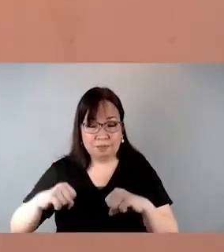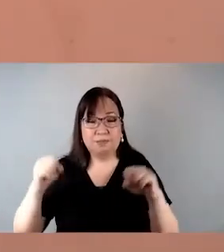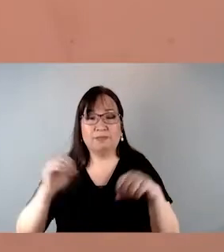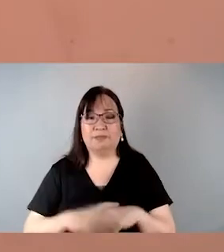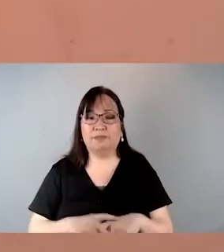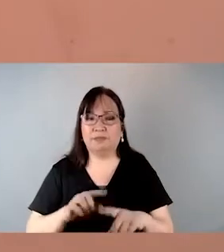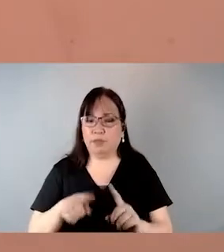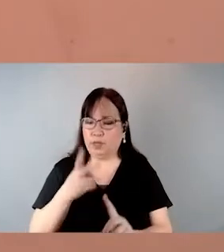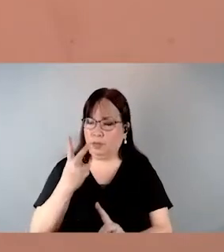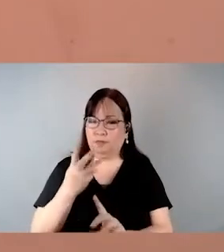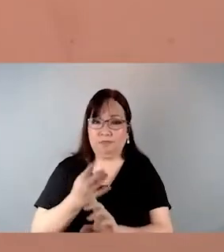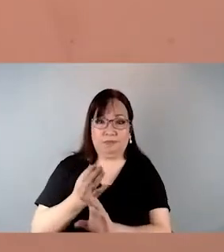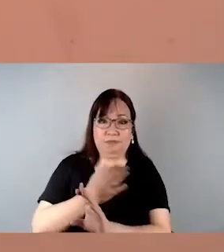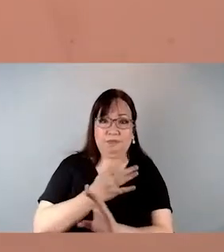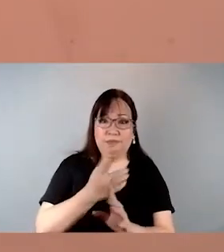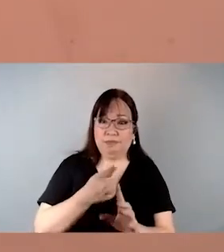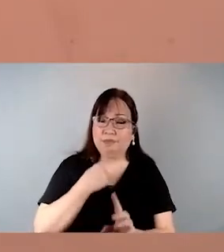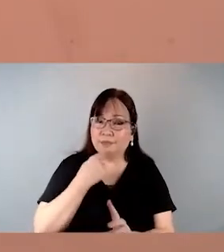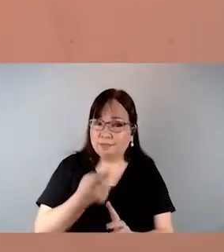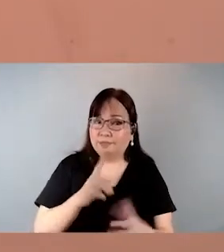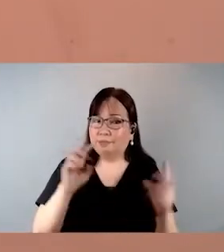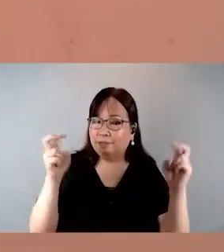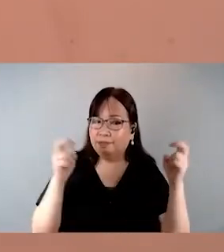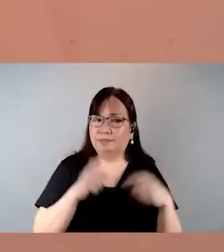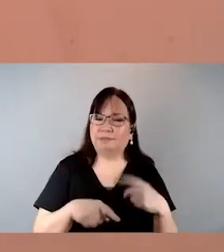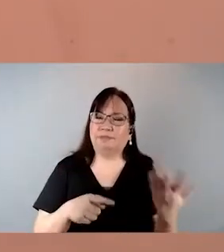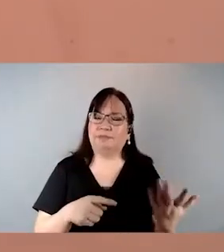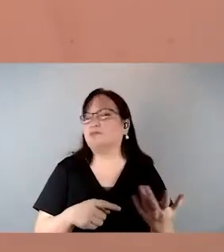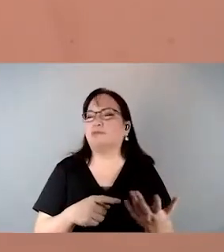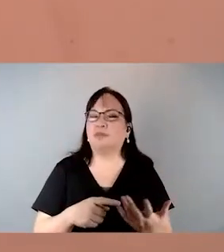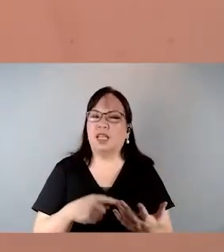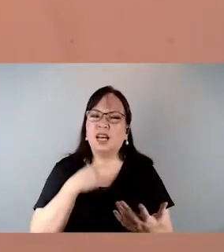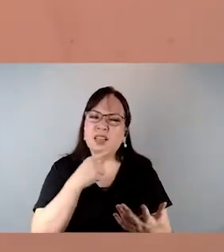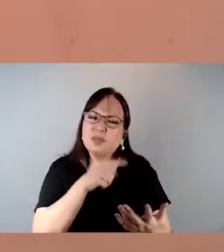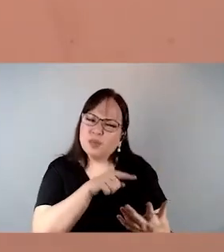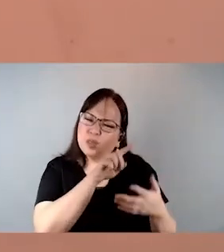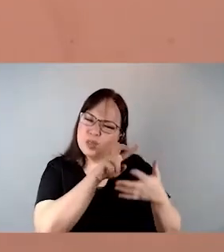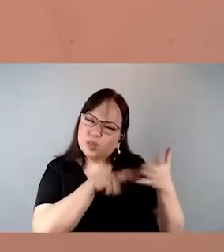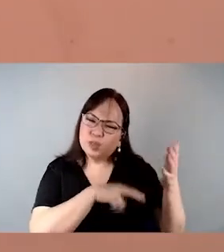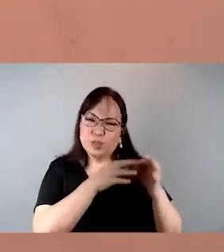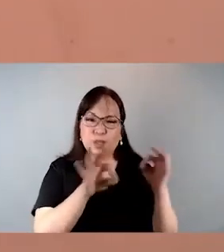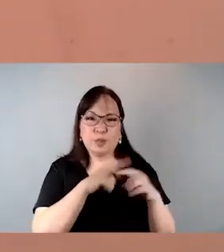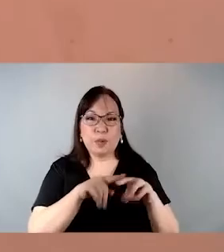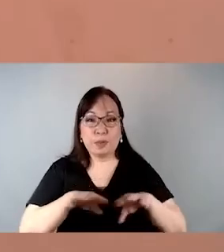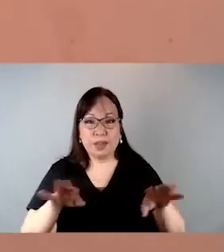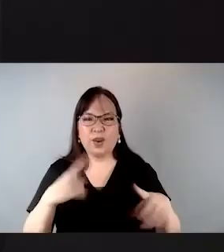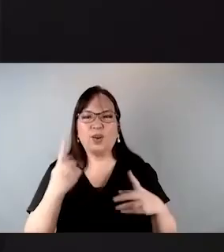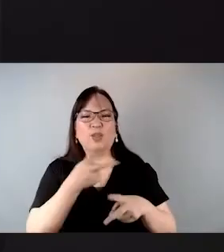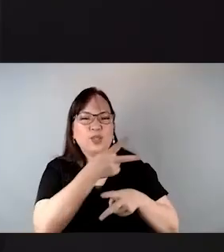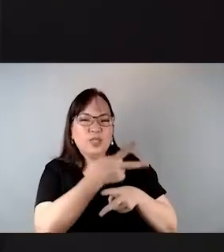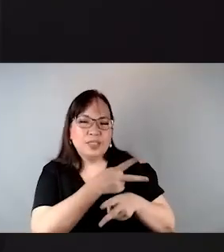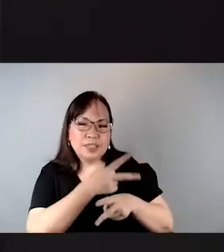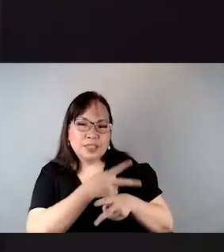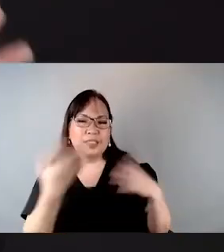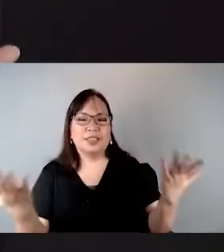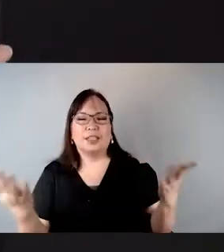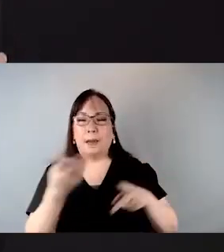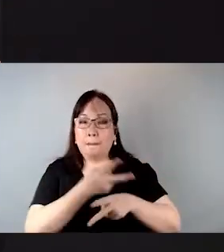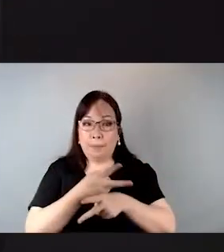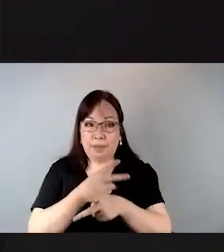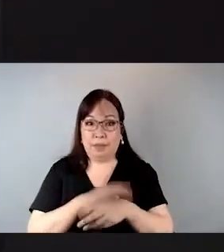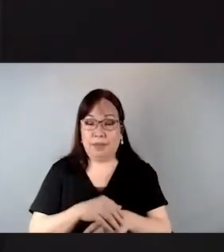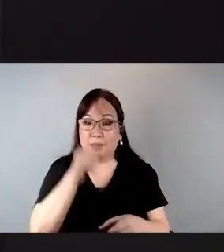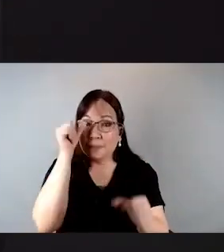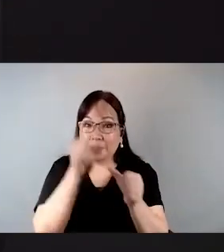two covenants recently mentioned, the position of children were limited to just care and protection. Remember how